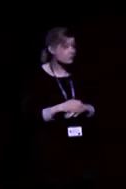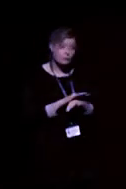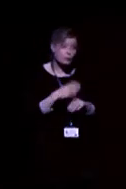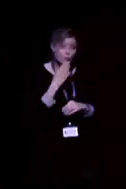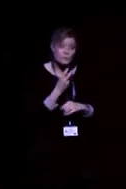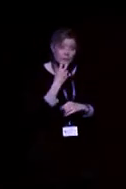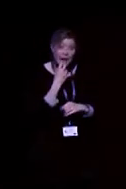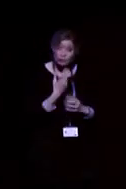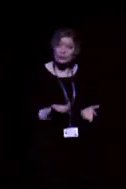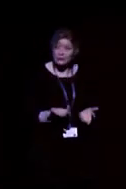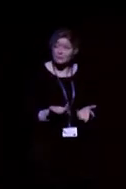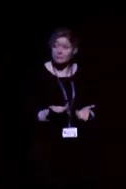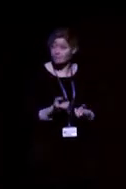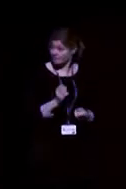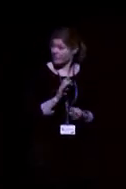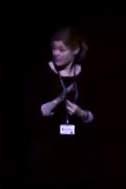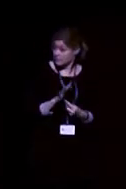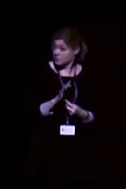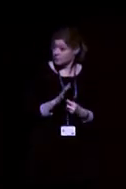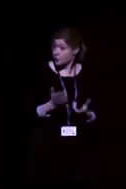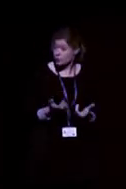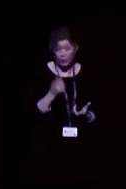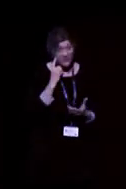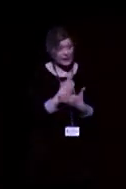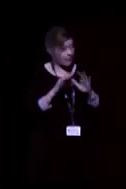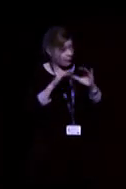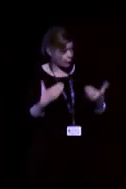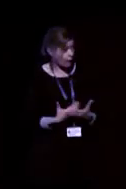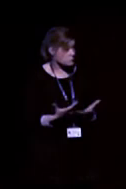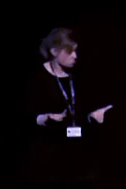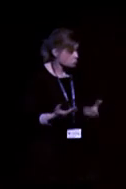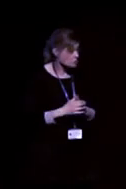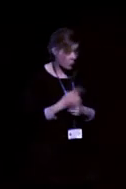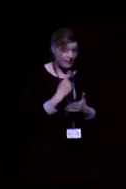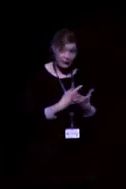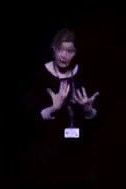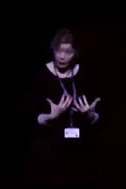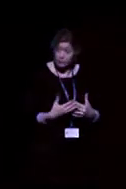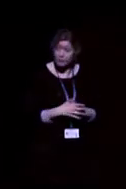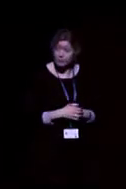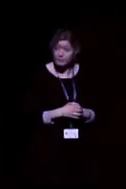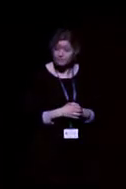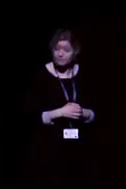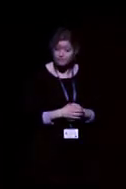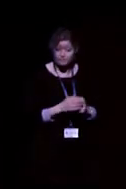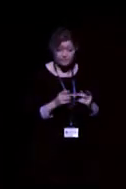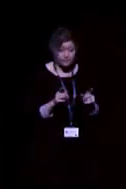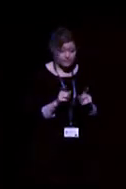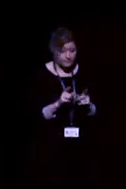which is obviously a really important thing that we're thinking about at the moment. But also,